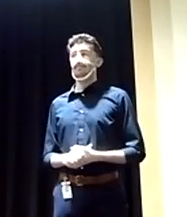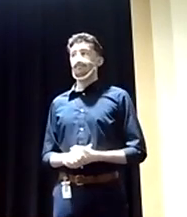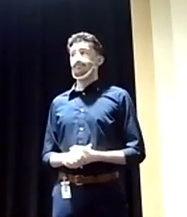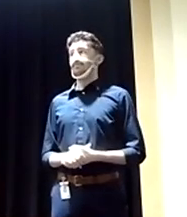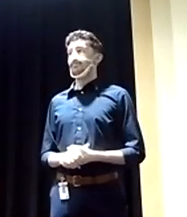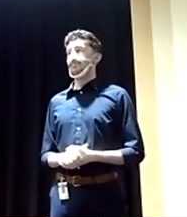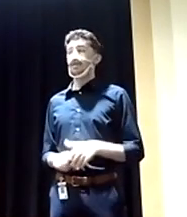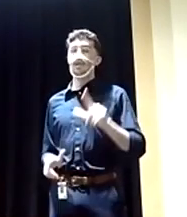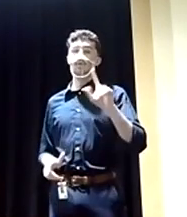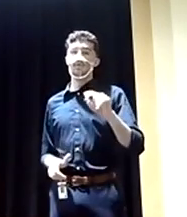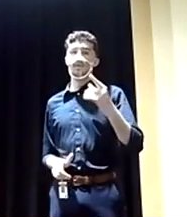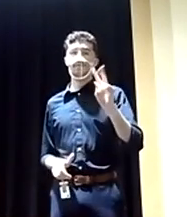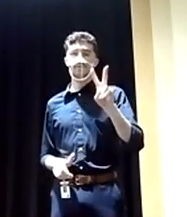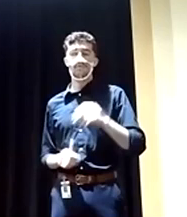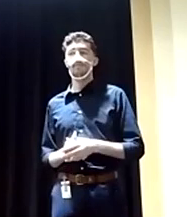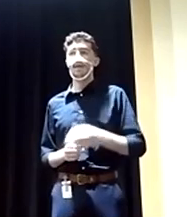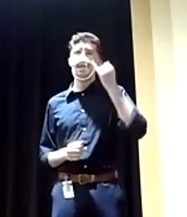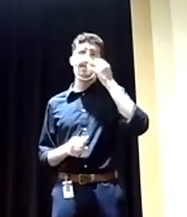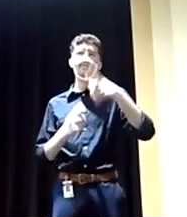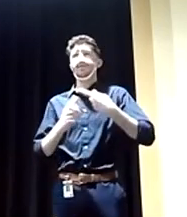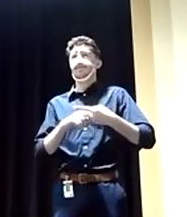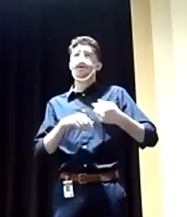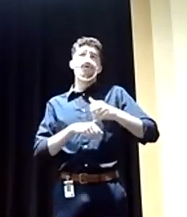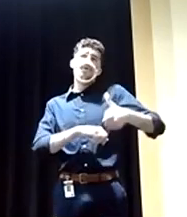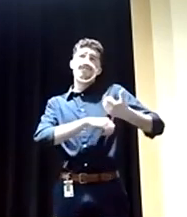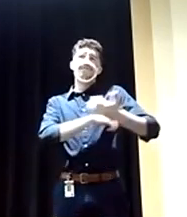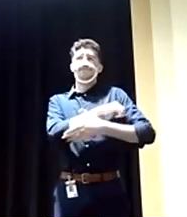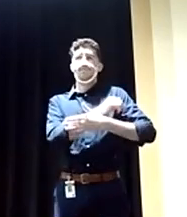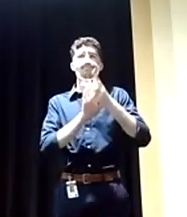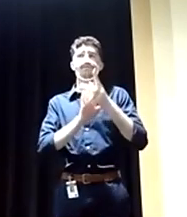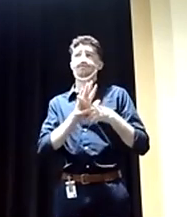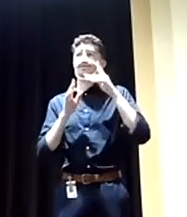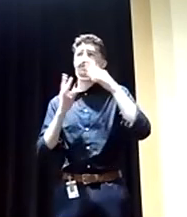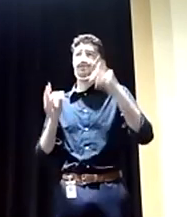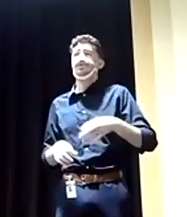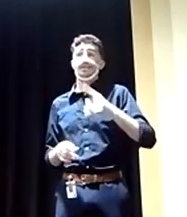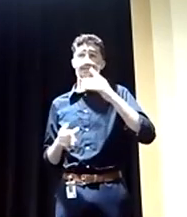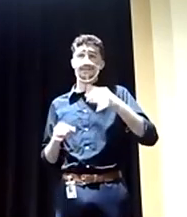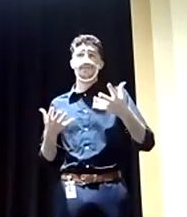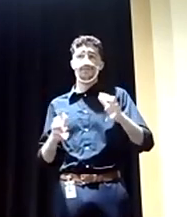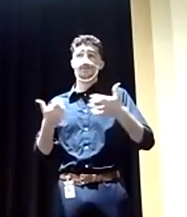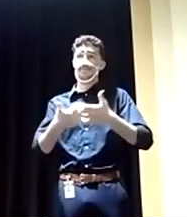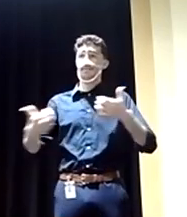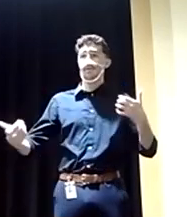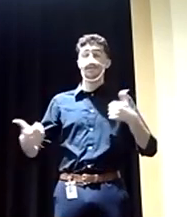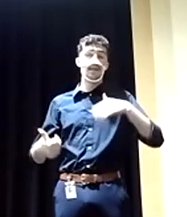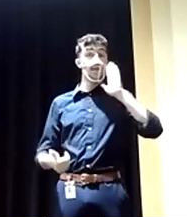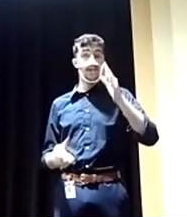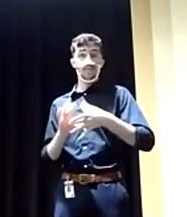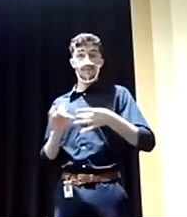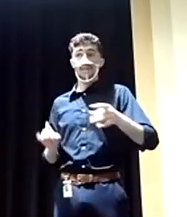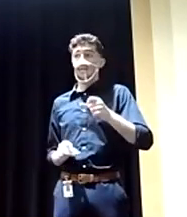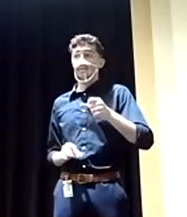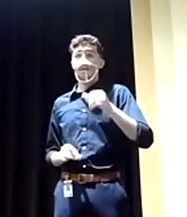Yeah. If the question was a foreign policy decision that was bipartisan that I agree with, well, I would say that